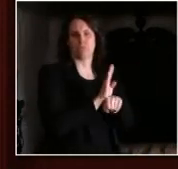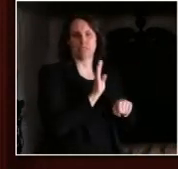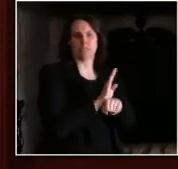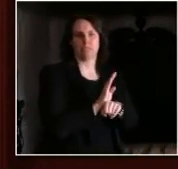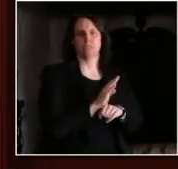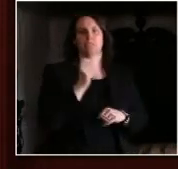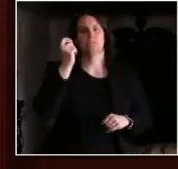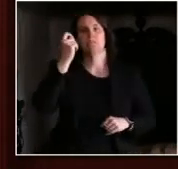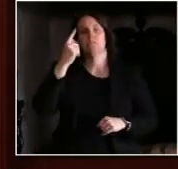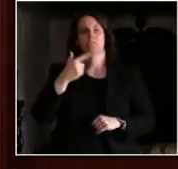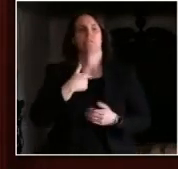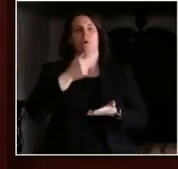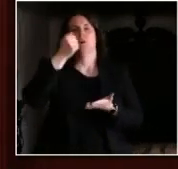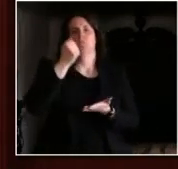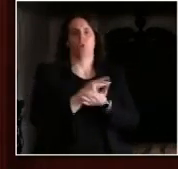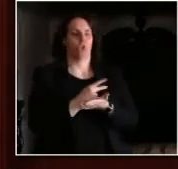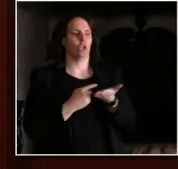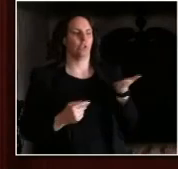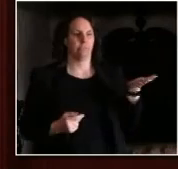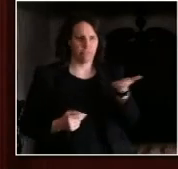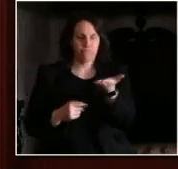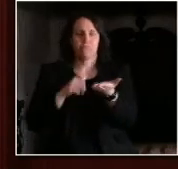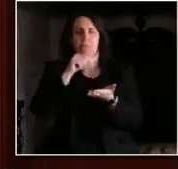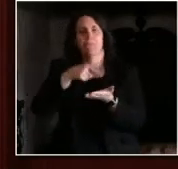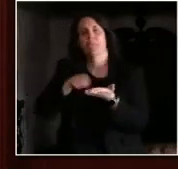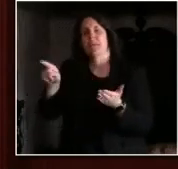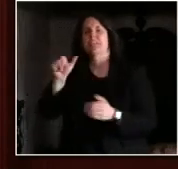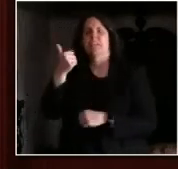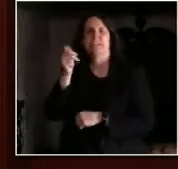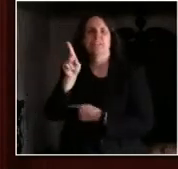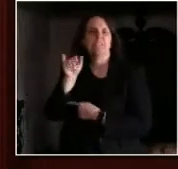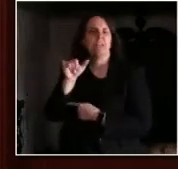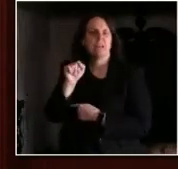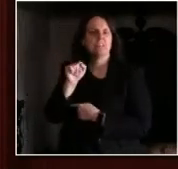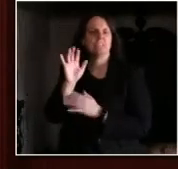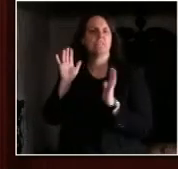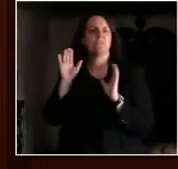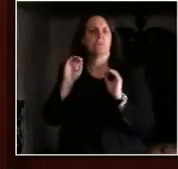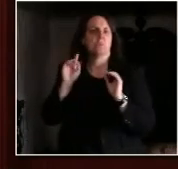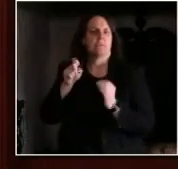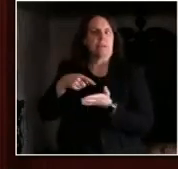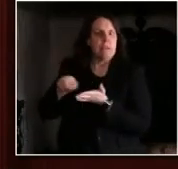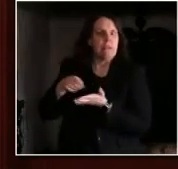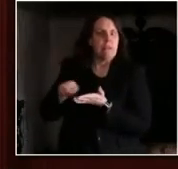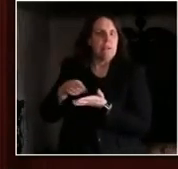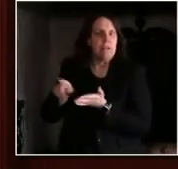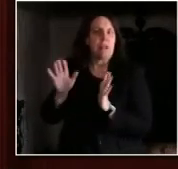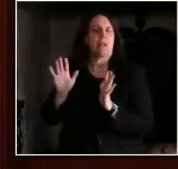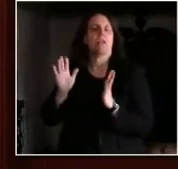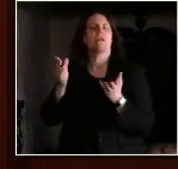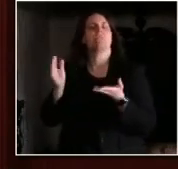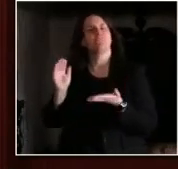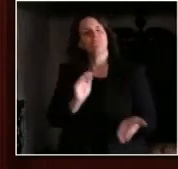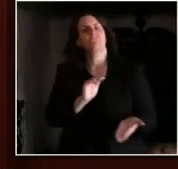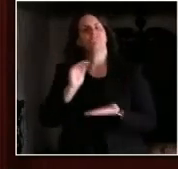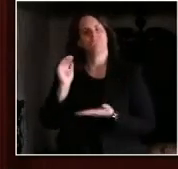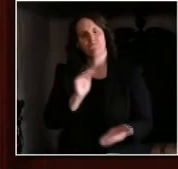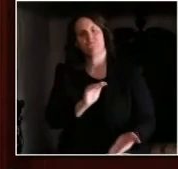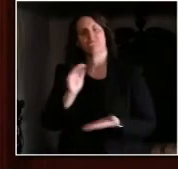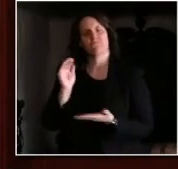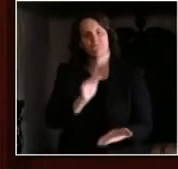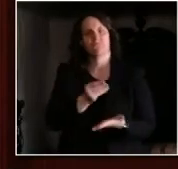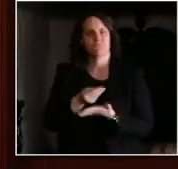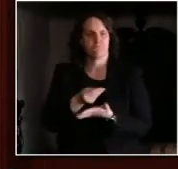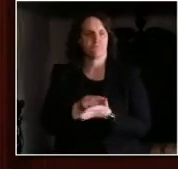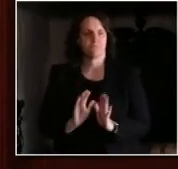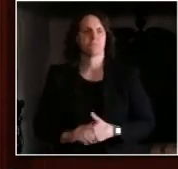for that have been postponed, but we'll be continuing to work with businesses throughout Wisconsin to be ready when those applications